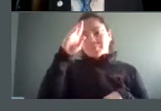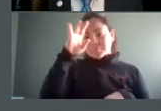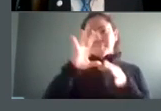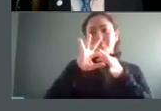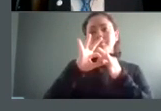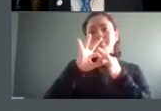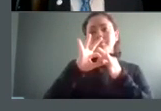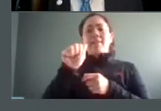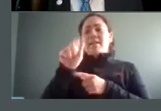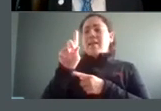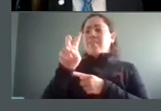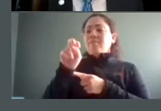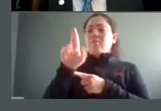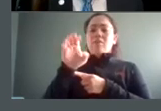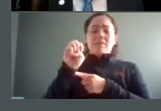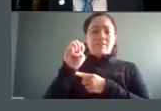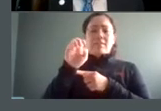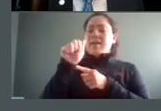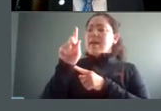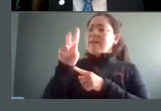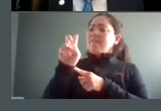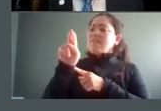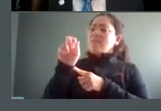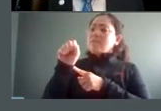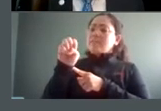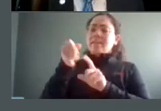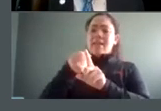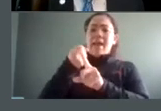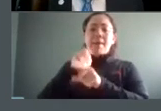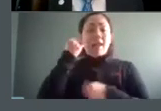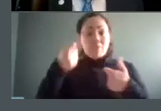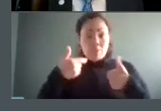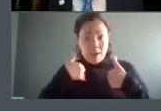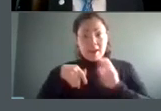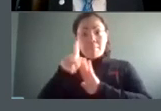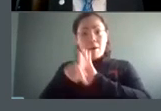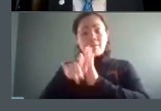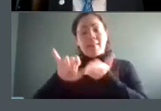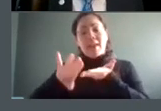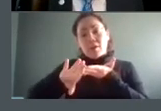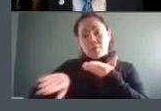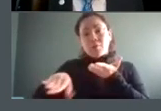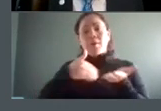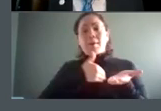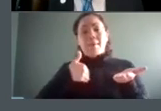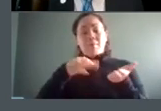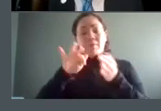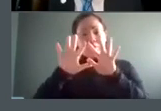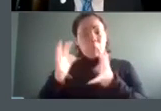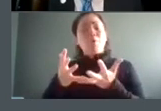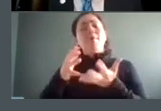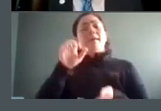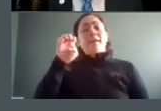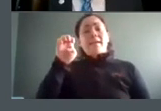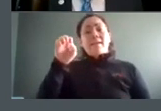if you were to have a policy that that excludes a group or members of a protected group the eoc